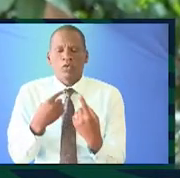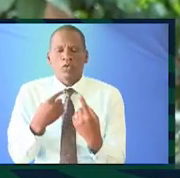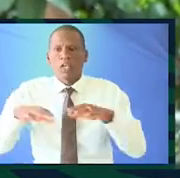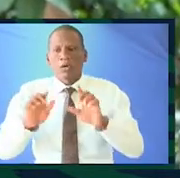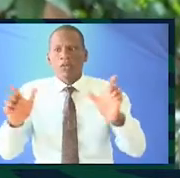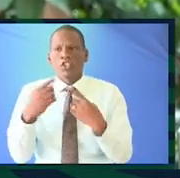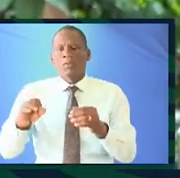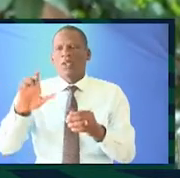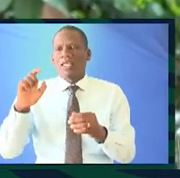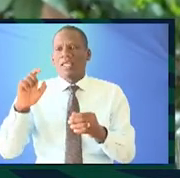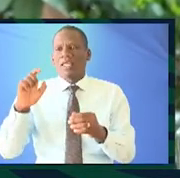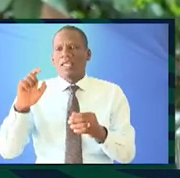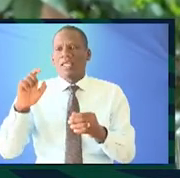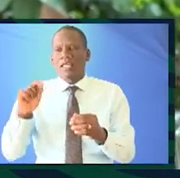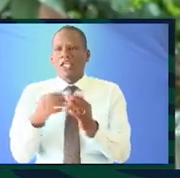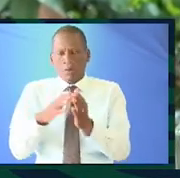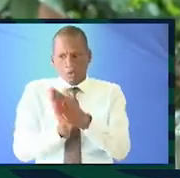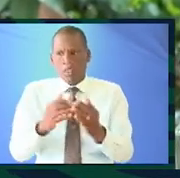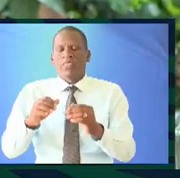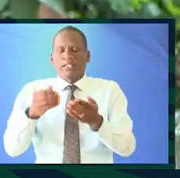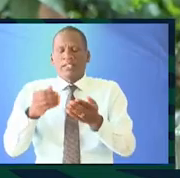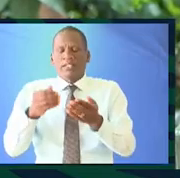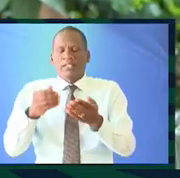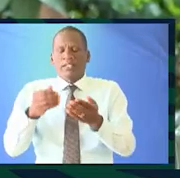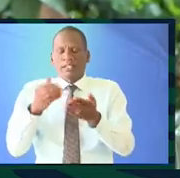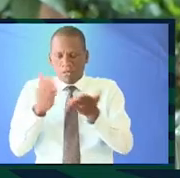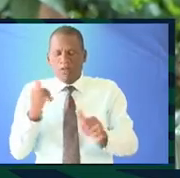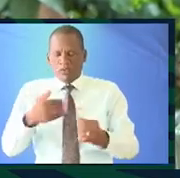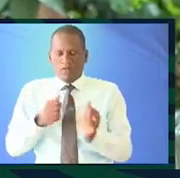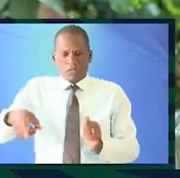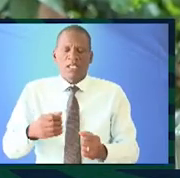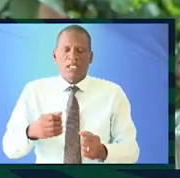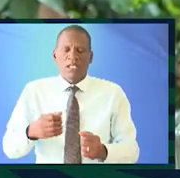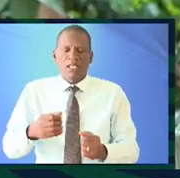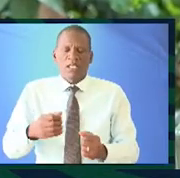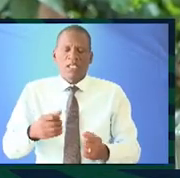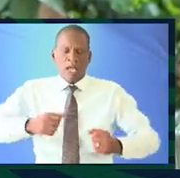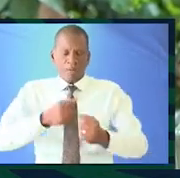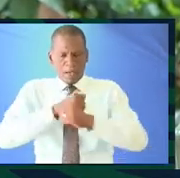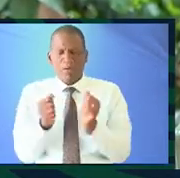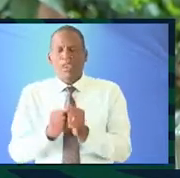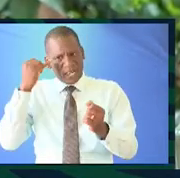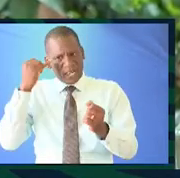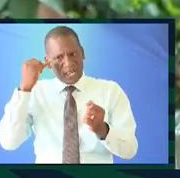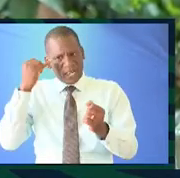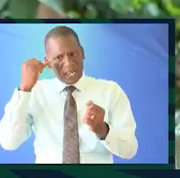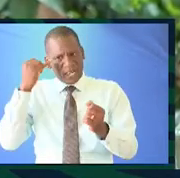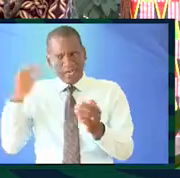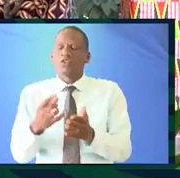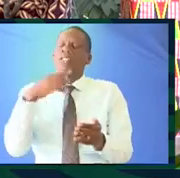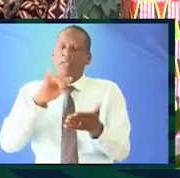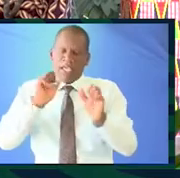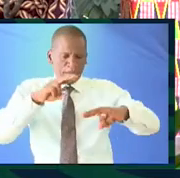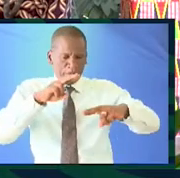of language talking of literature talking of orature the texts that we carry with us I love the idea of a lampshade right that you're